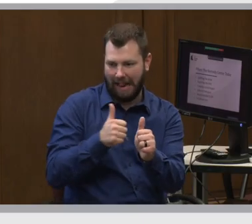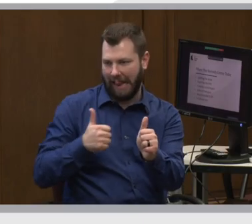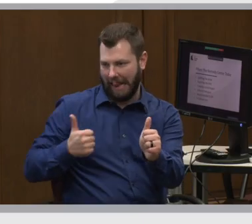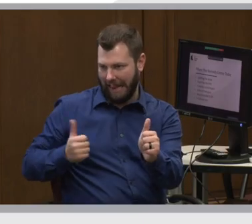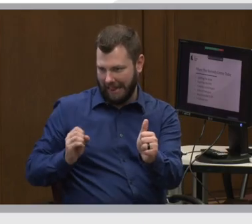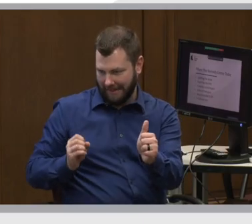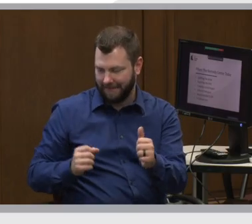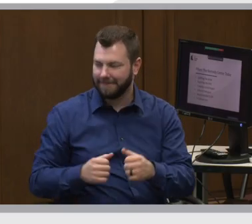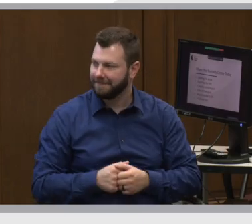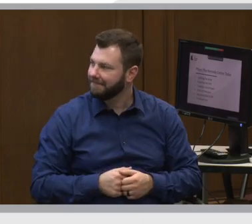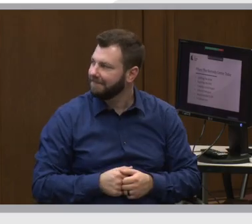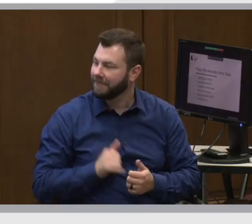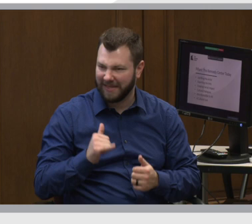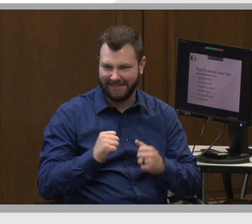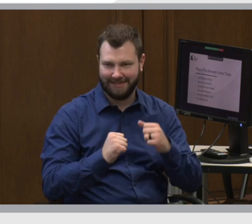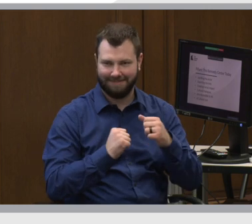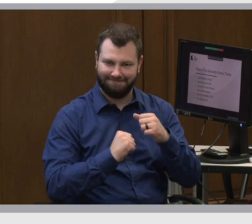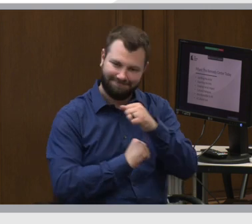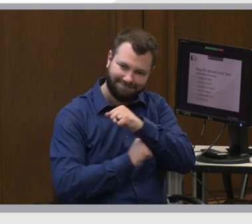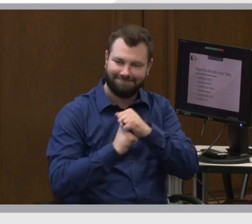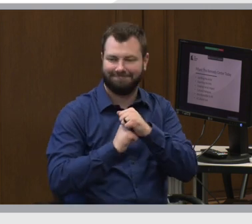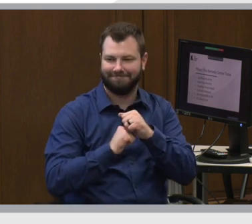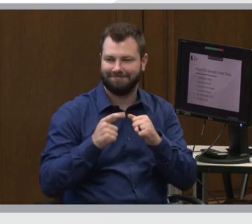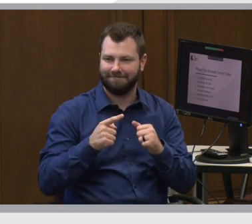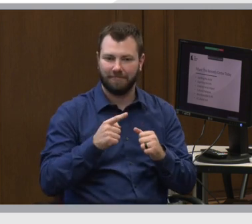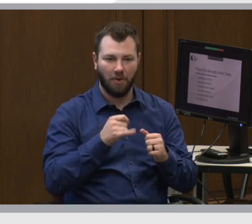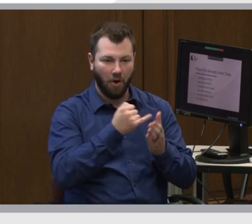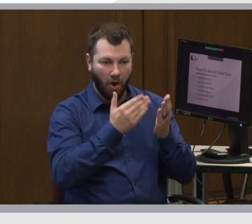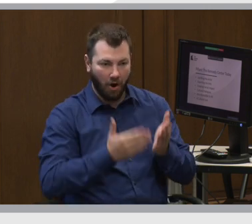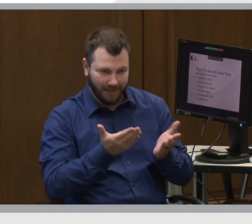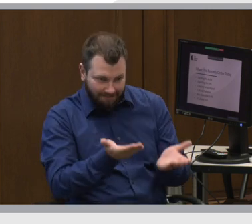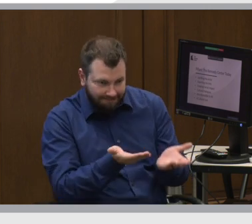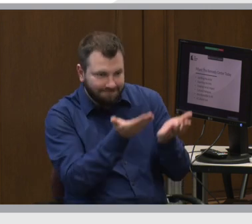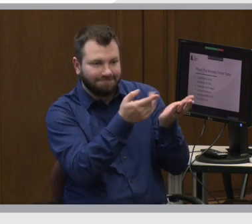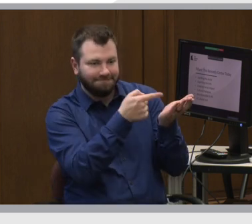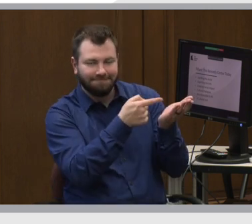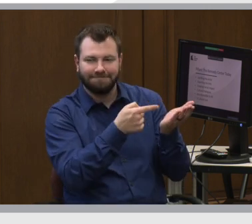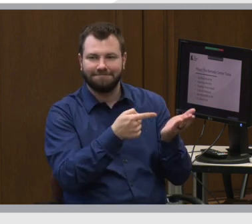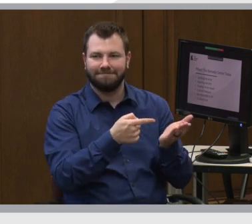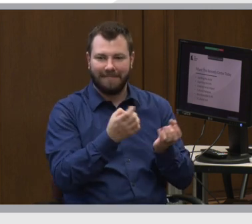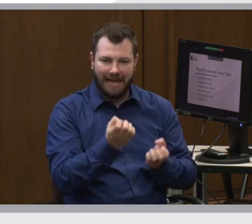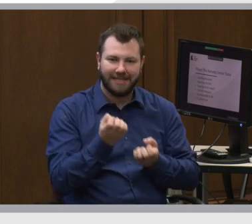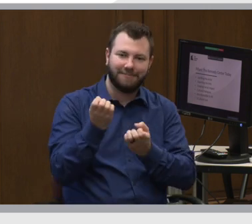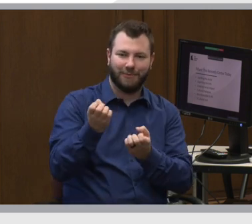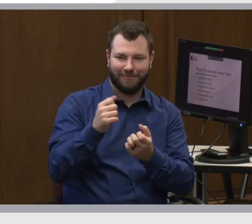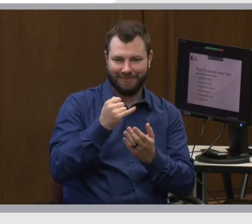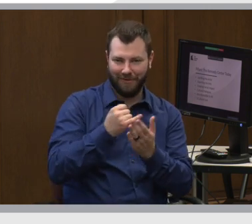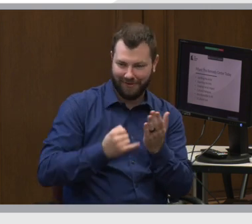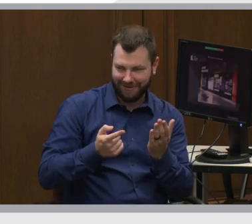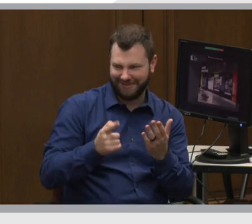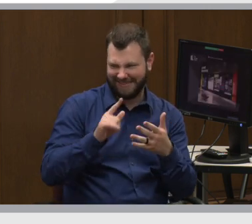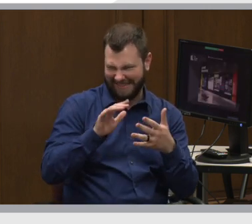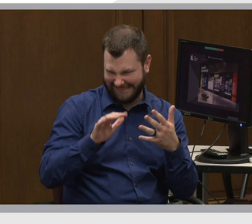So these are the pillars, uplifting the artist, exporting the arts, et cetera, et cetera.